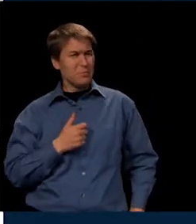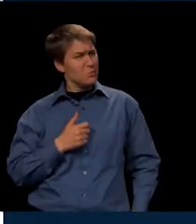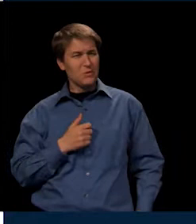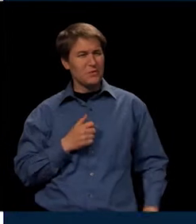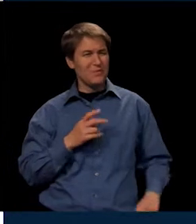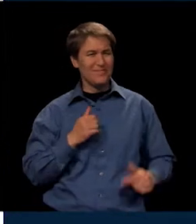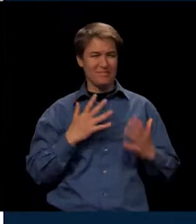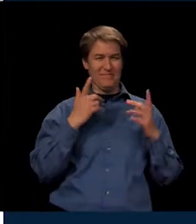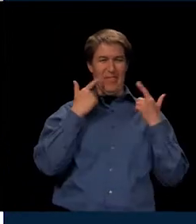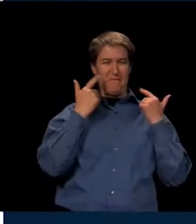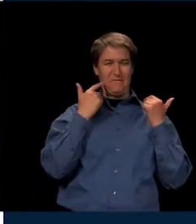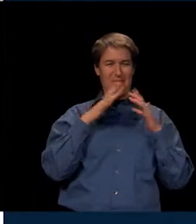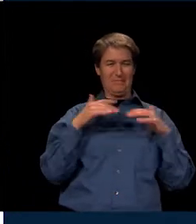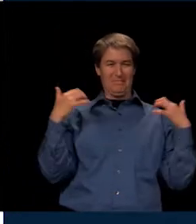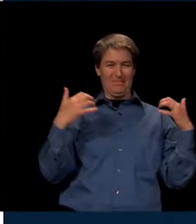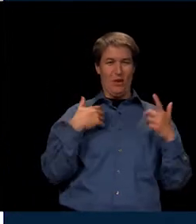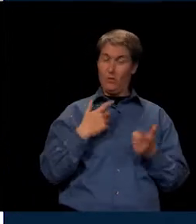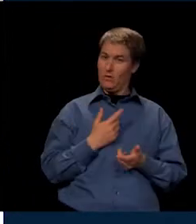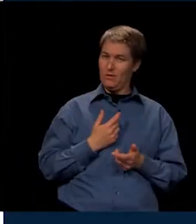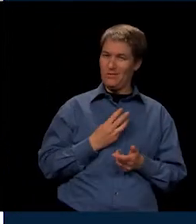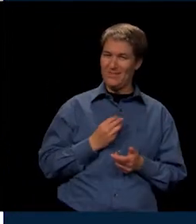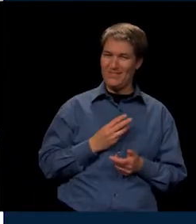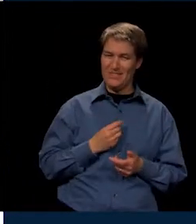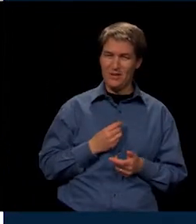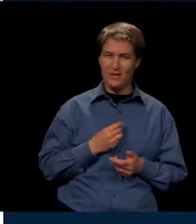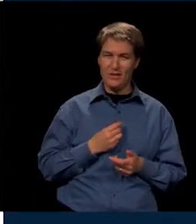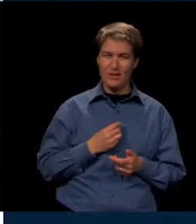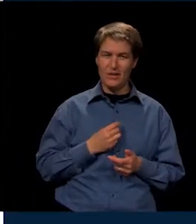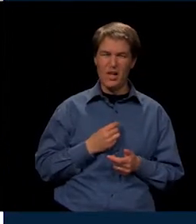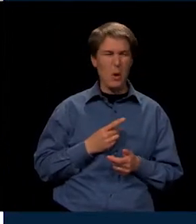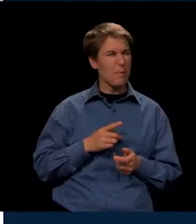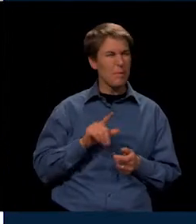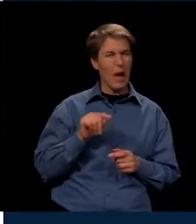I'm only going to . I'm only going to .